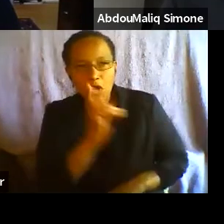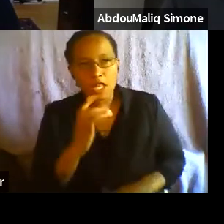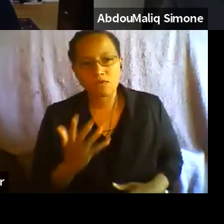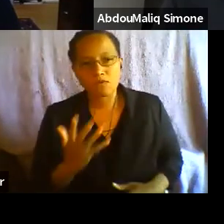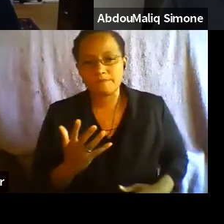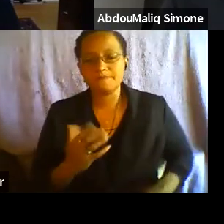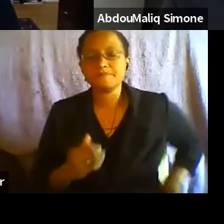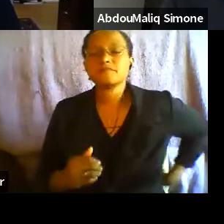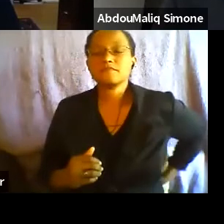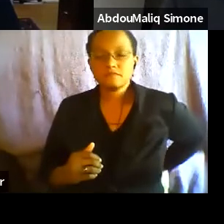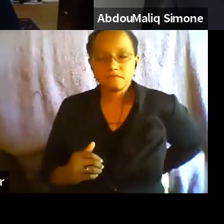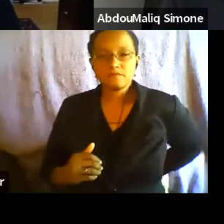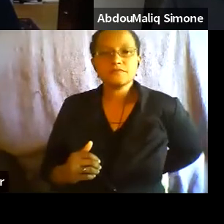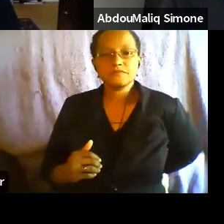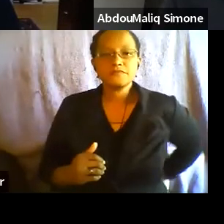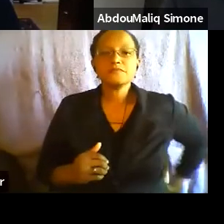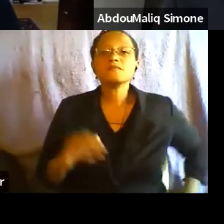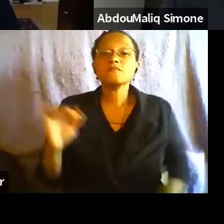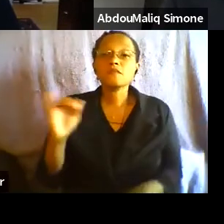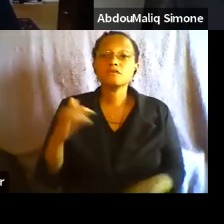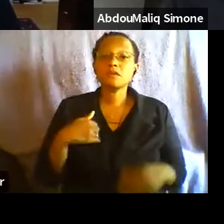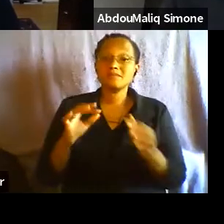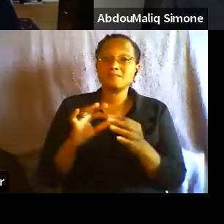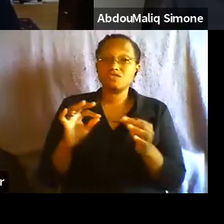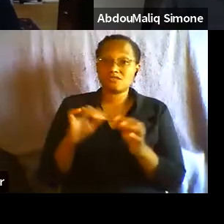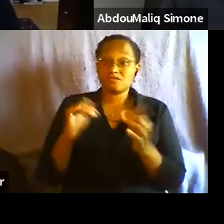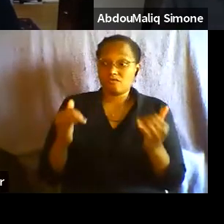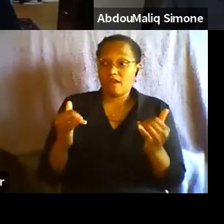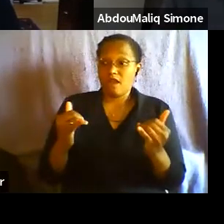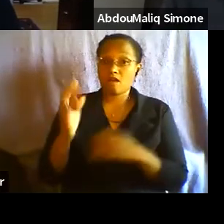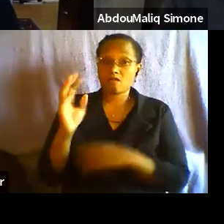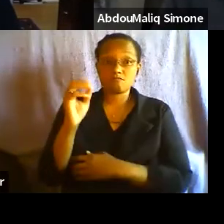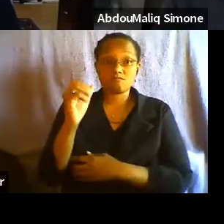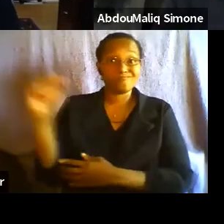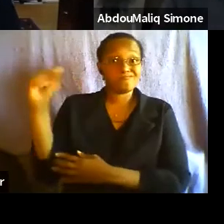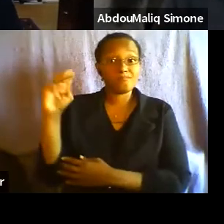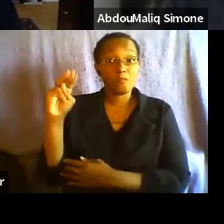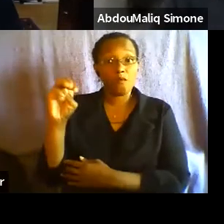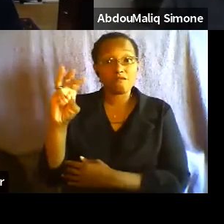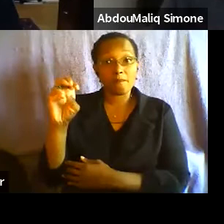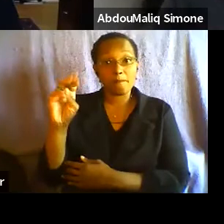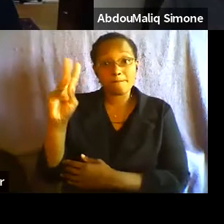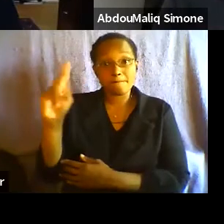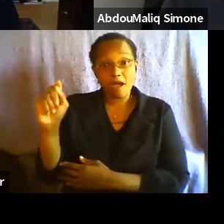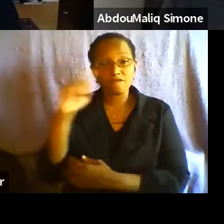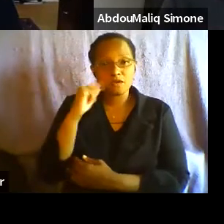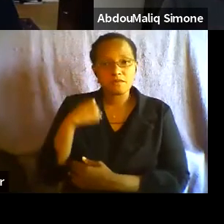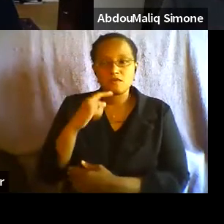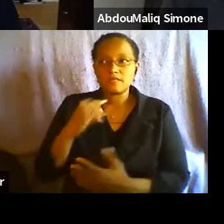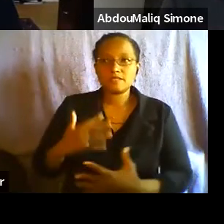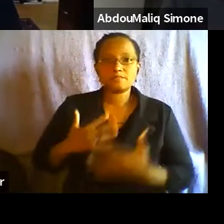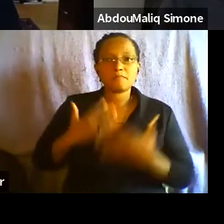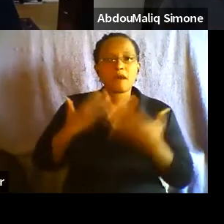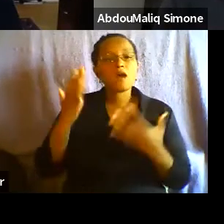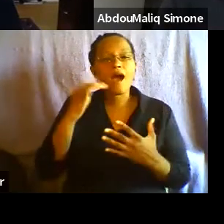I would say this moment and movement for me is really inspiring because of the way that it travels. In a